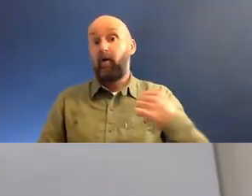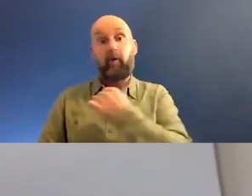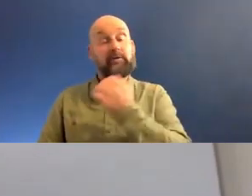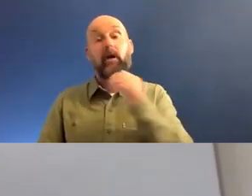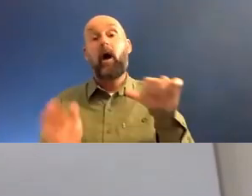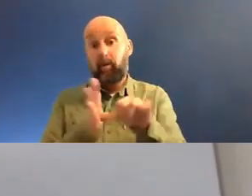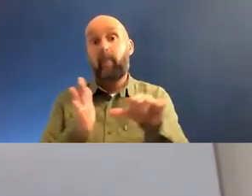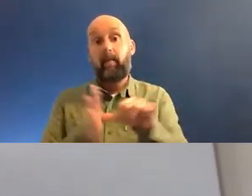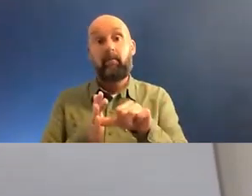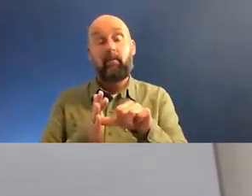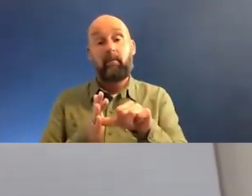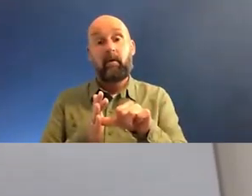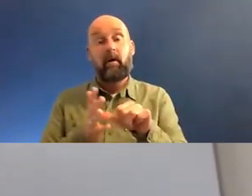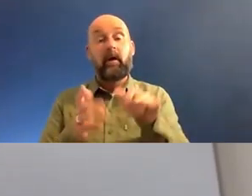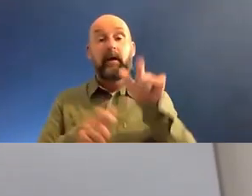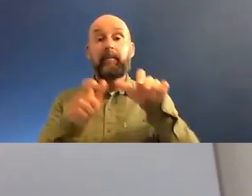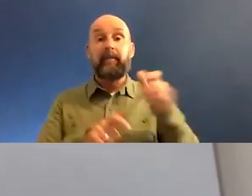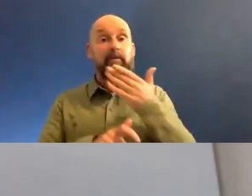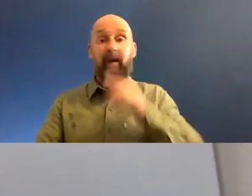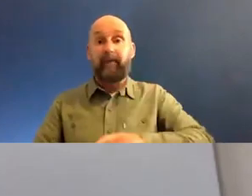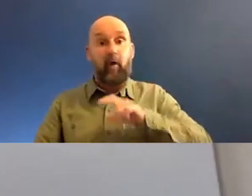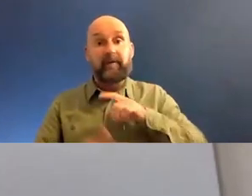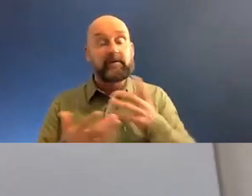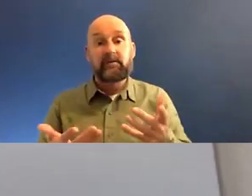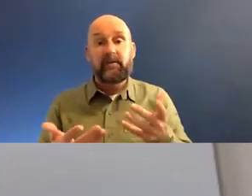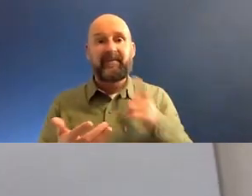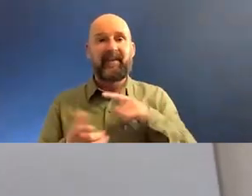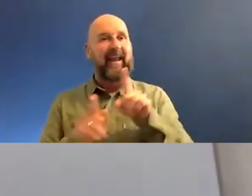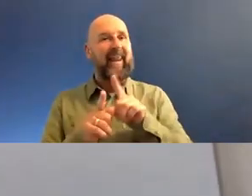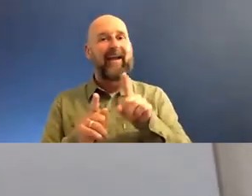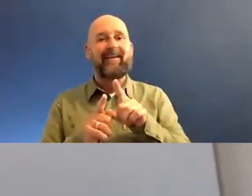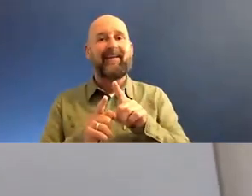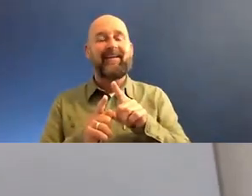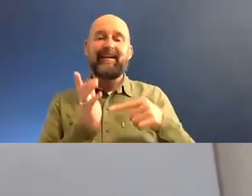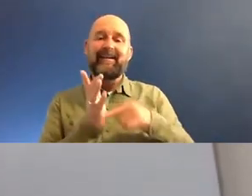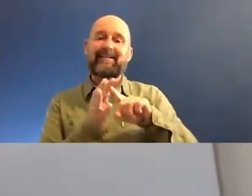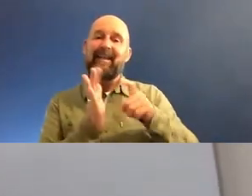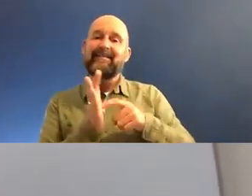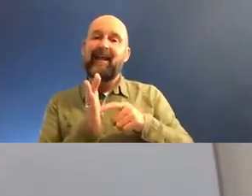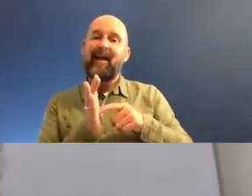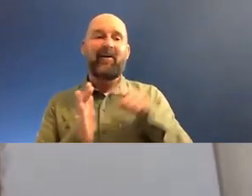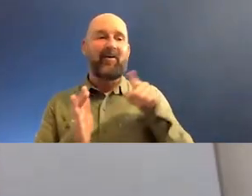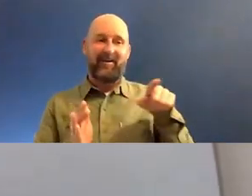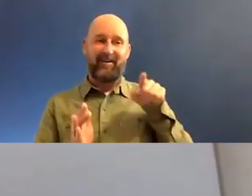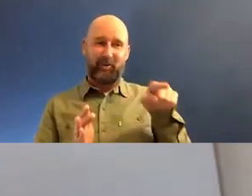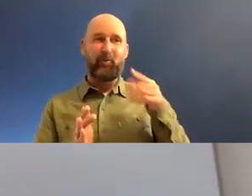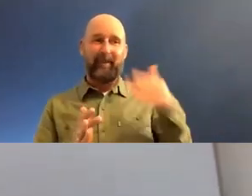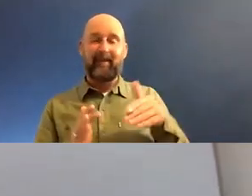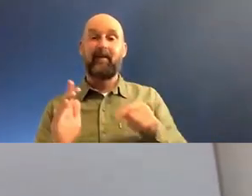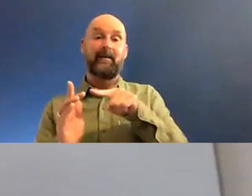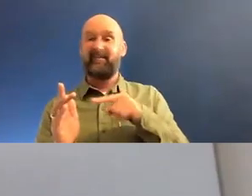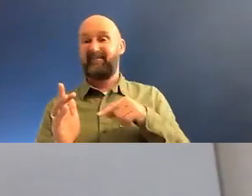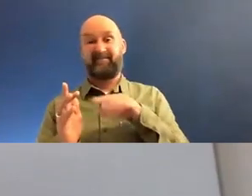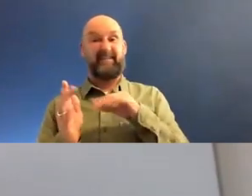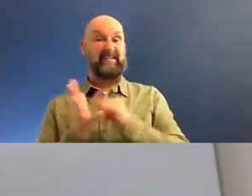issue. It means people don't have the confidence, you know, that little push that, that, takes that maybe you were given when Samir was like, yes, you're on the